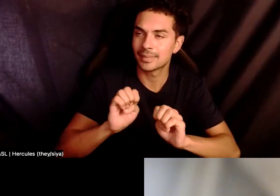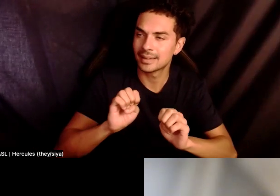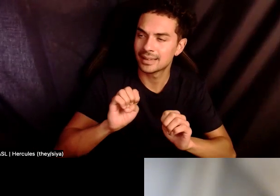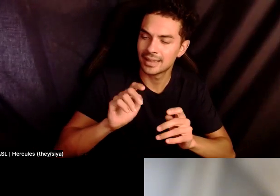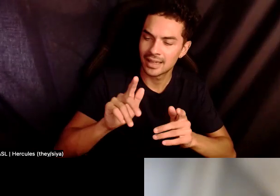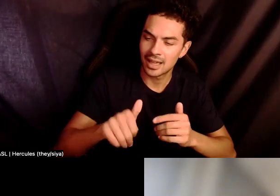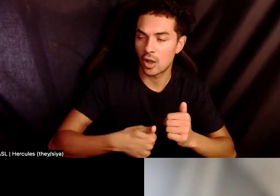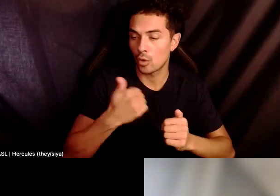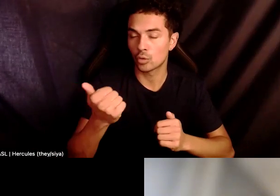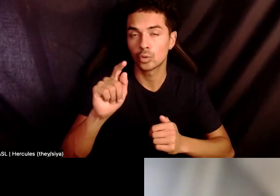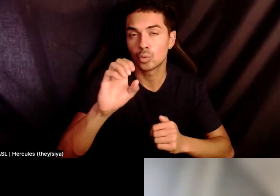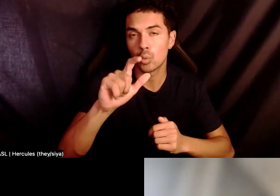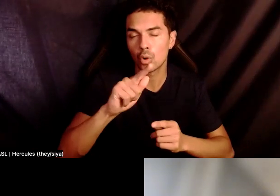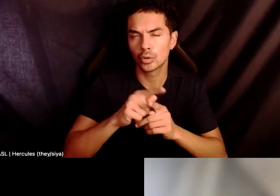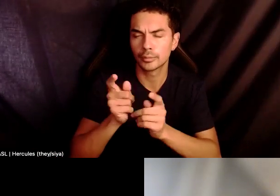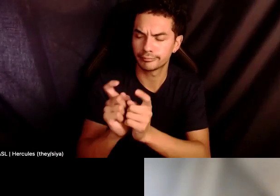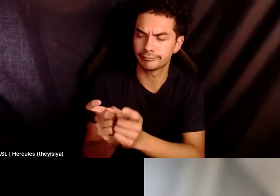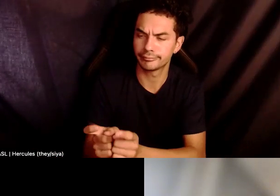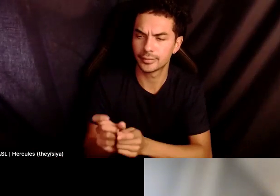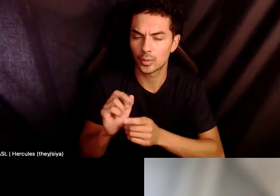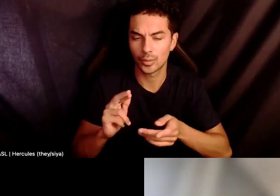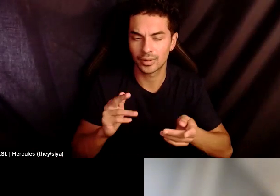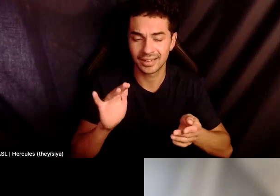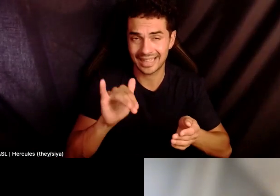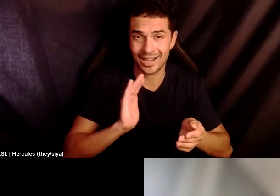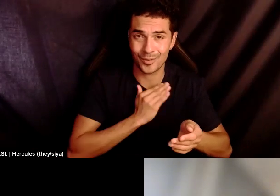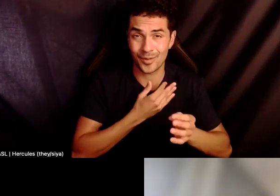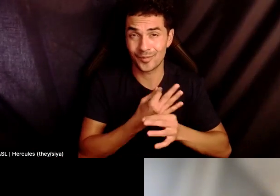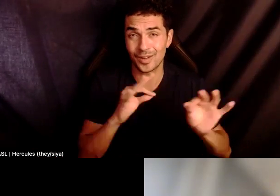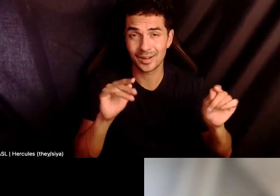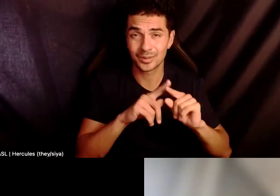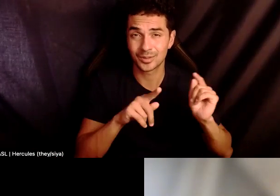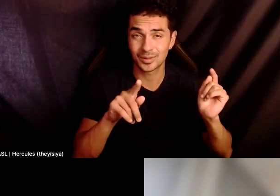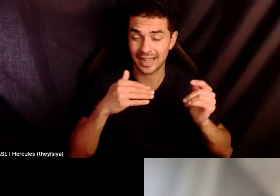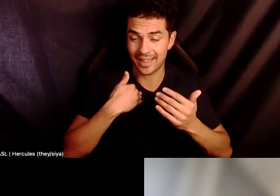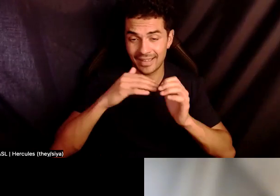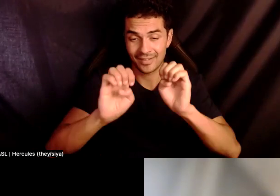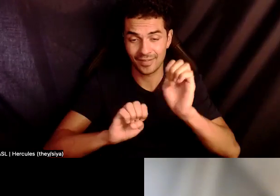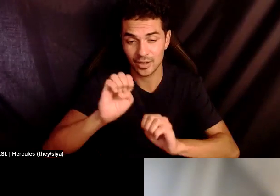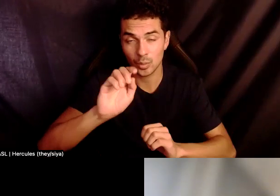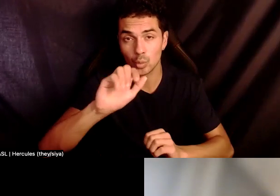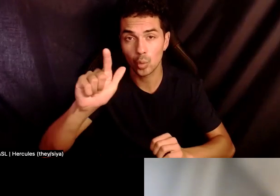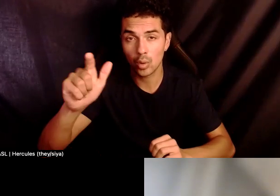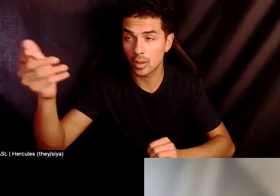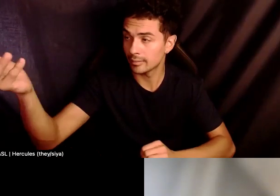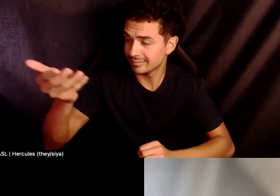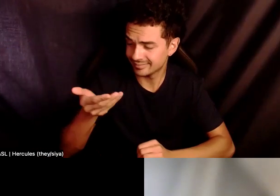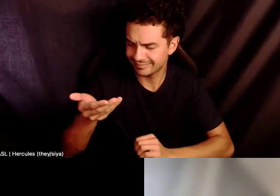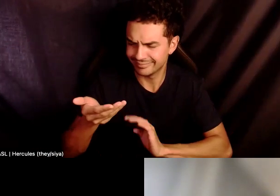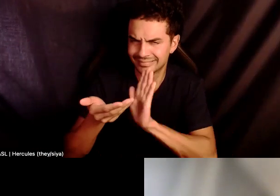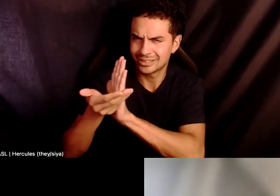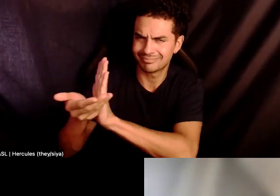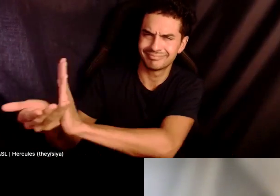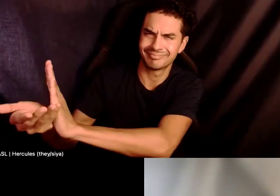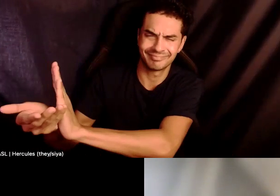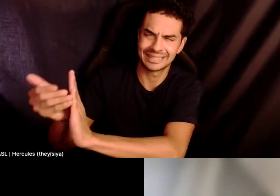or to have the freedom to even reject an evaluation tool that we don't feel is aligned